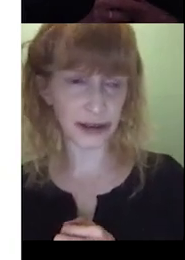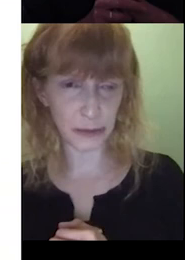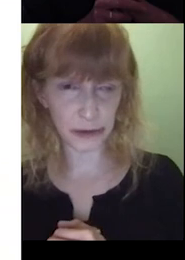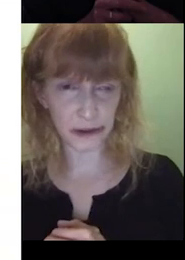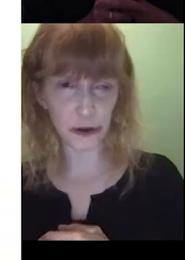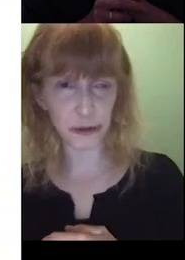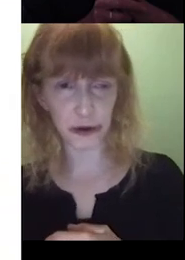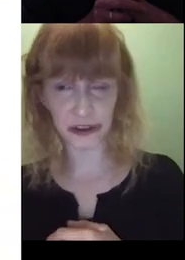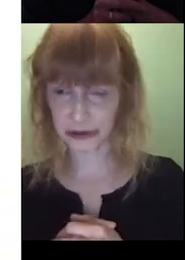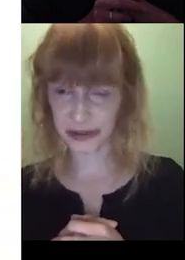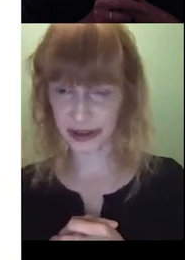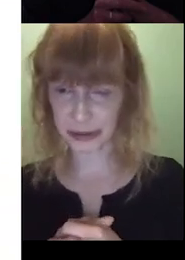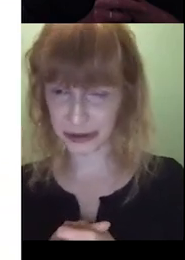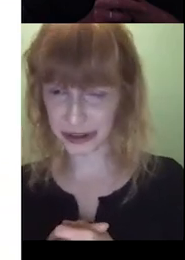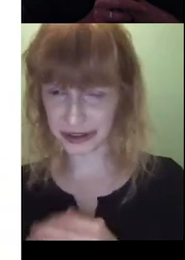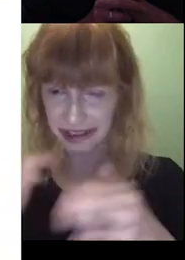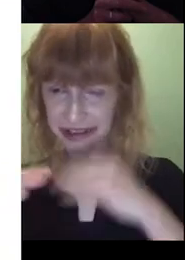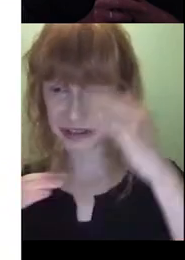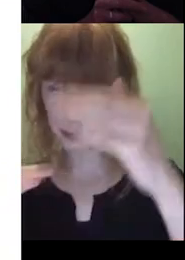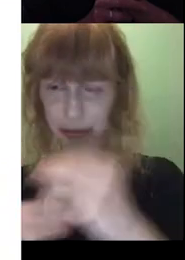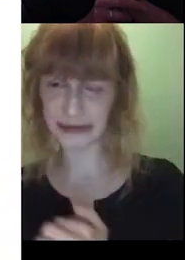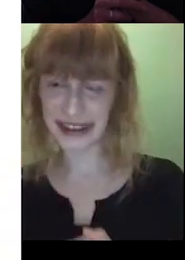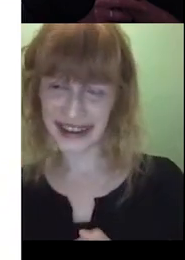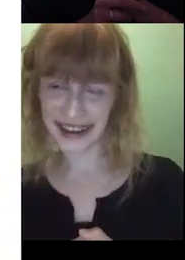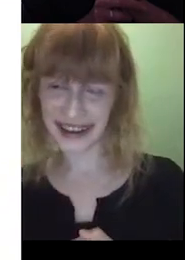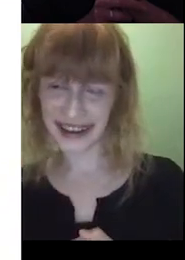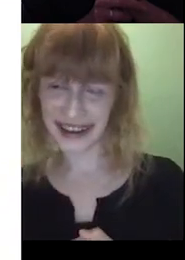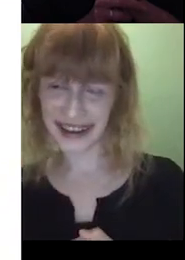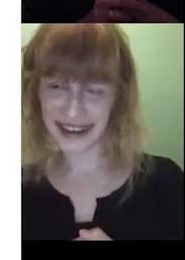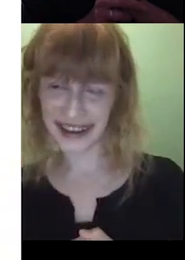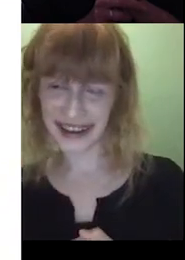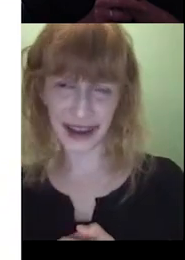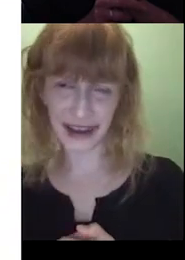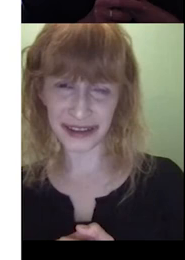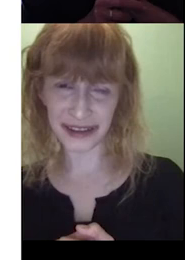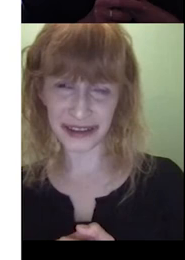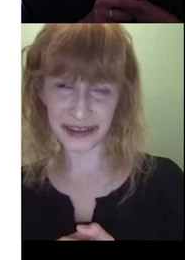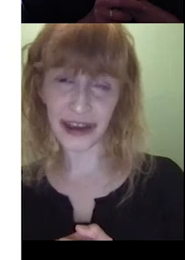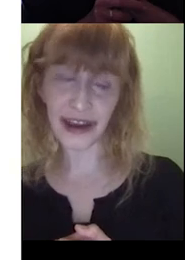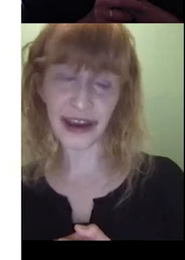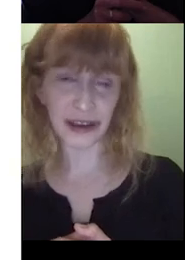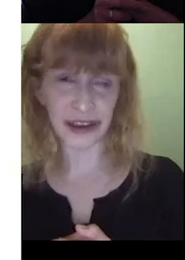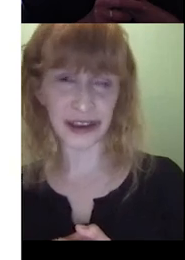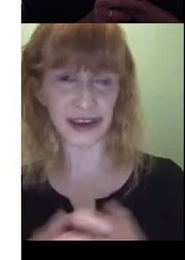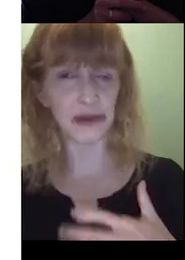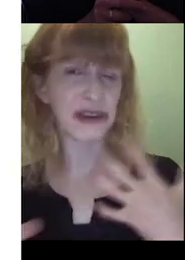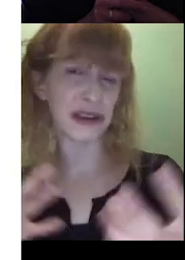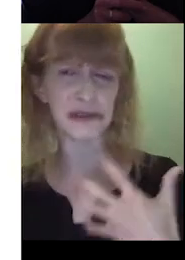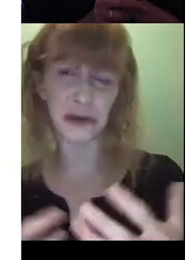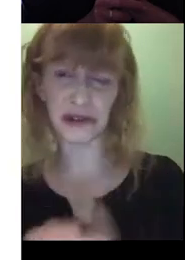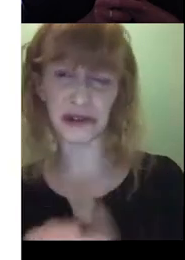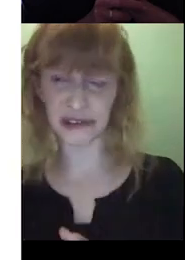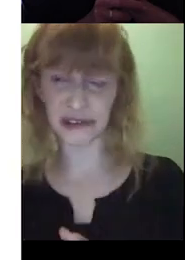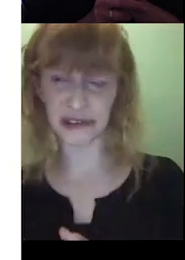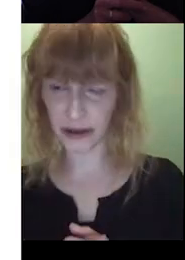thinking about the, um, the zone of proximal development, right? The next step up. Um, and yeah, and like I say, it can